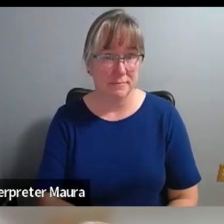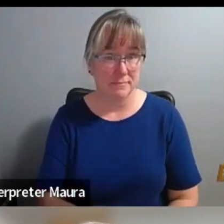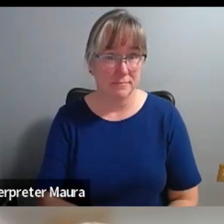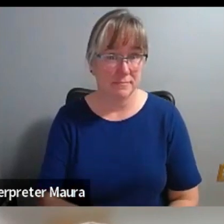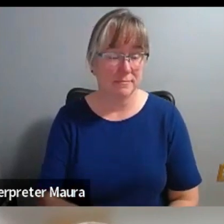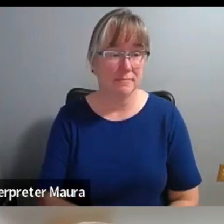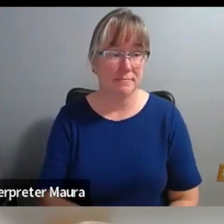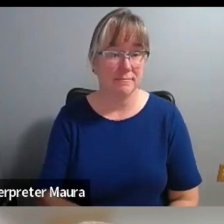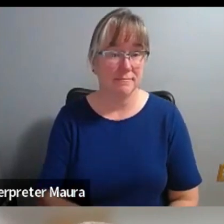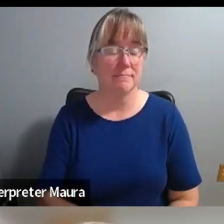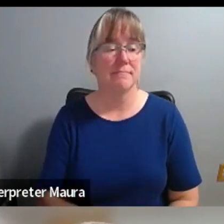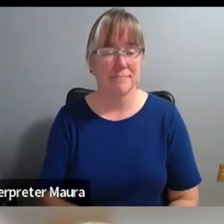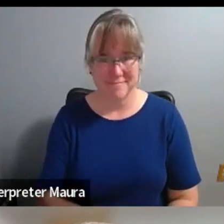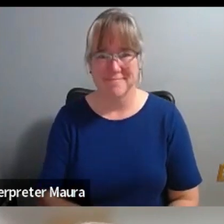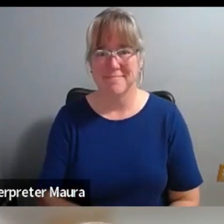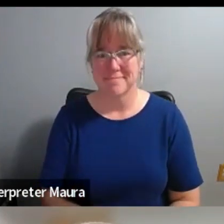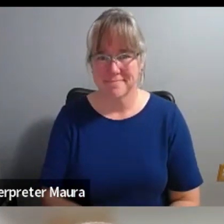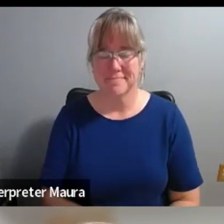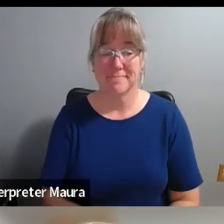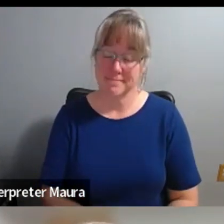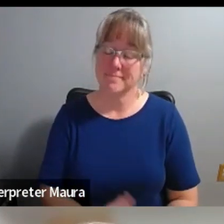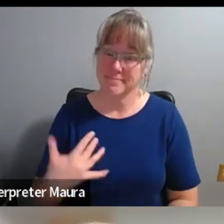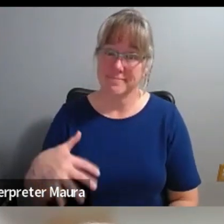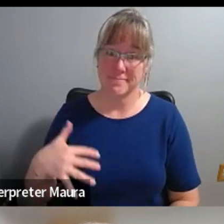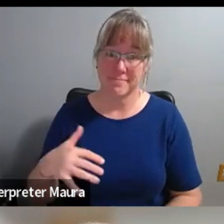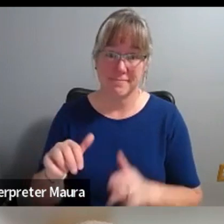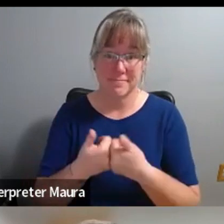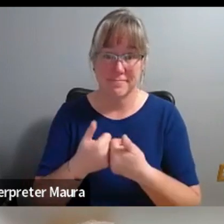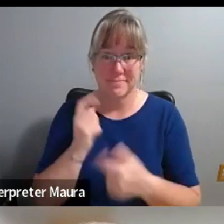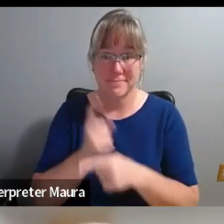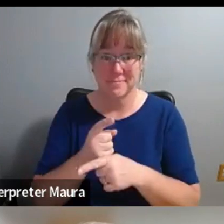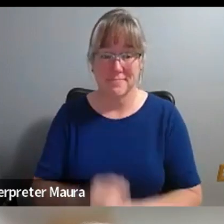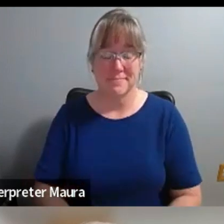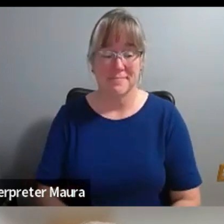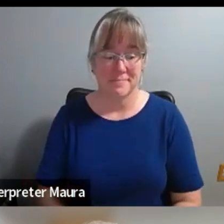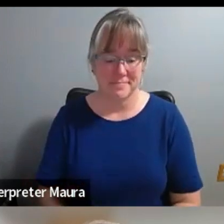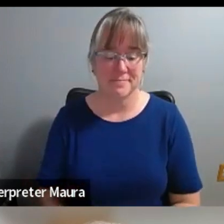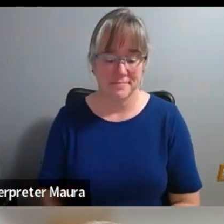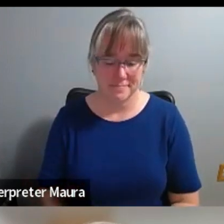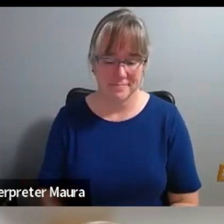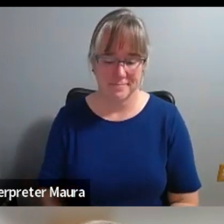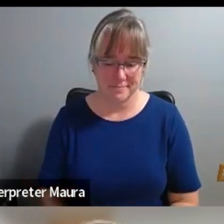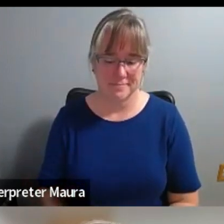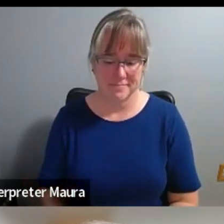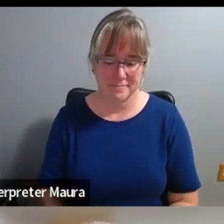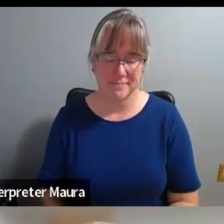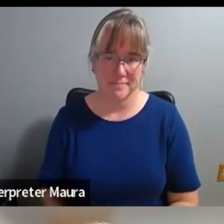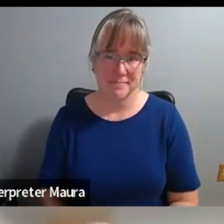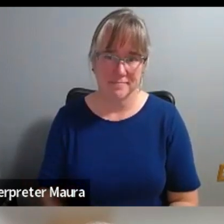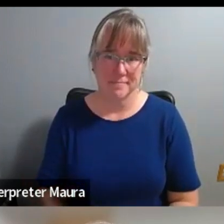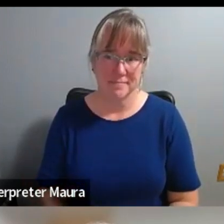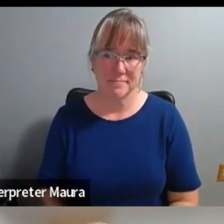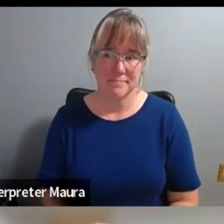Yeah, that's a challenge, right? Because even if we have this idea that we